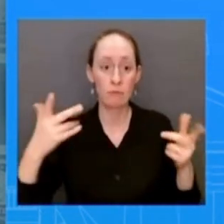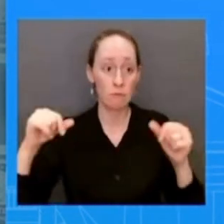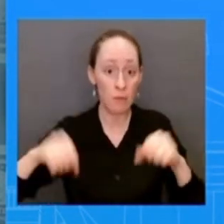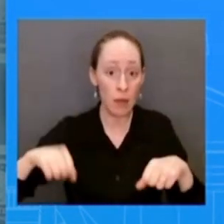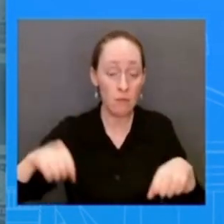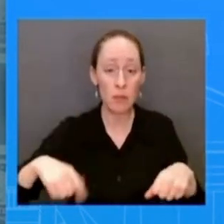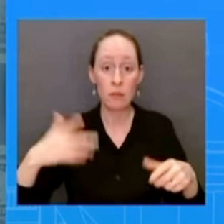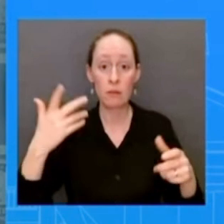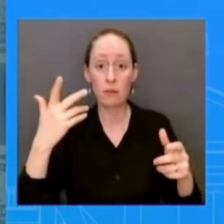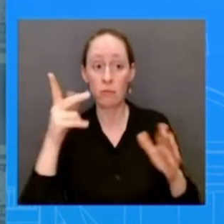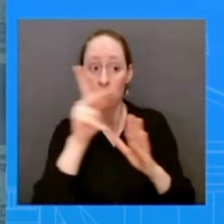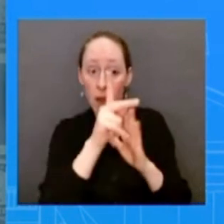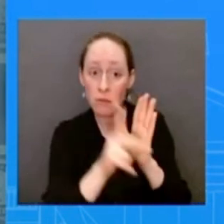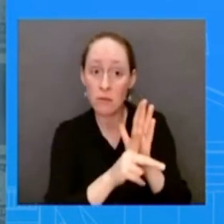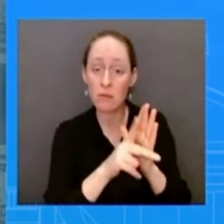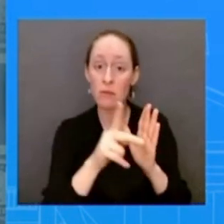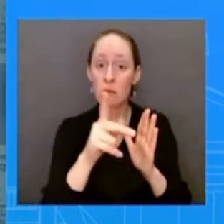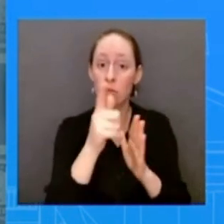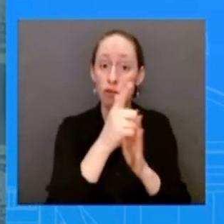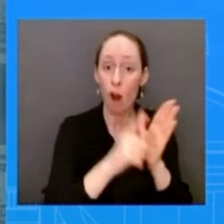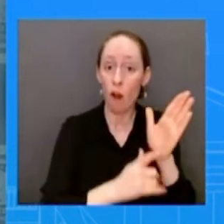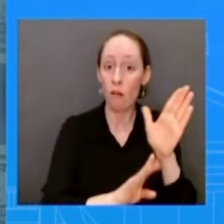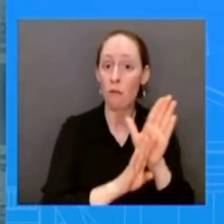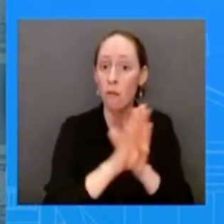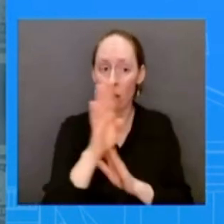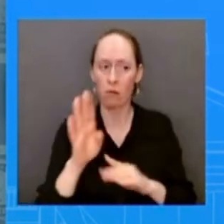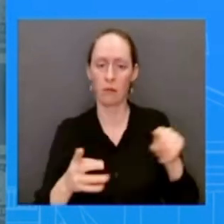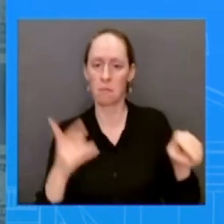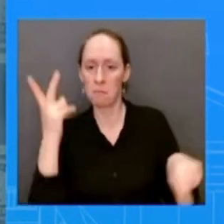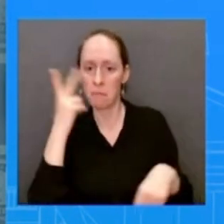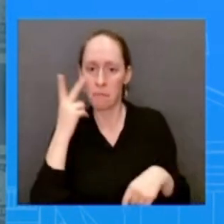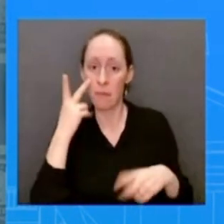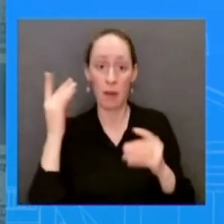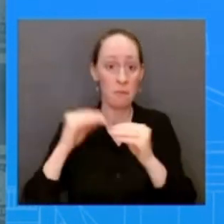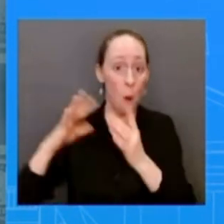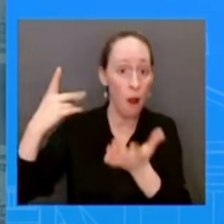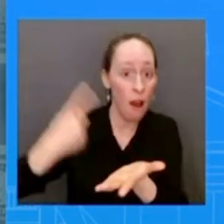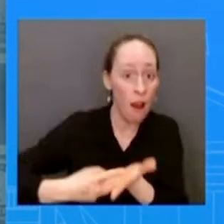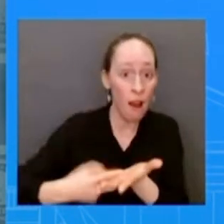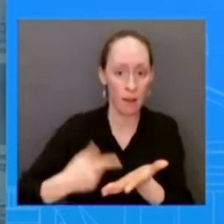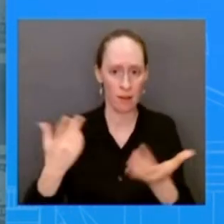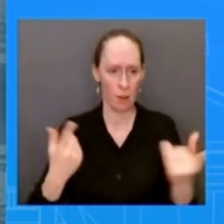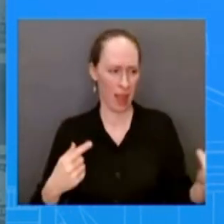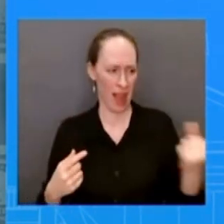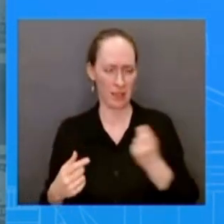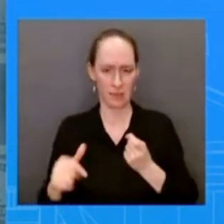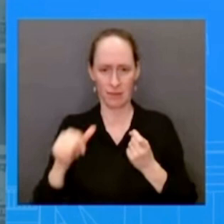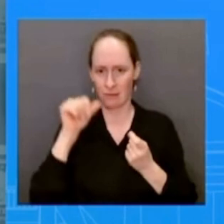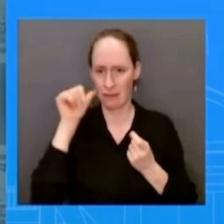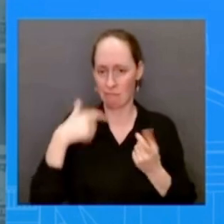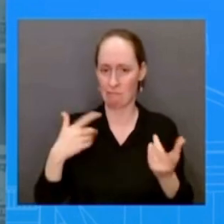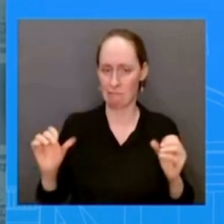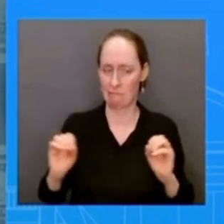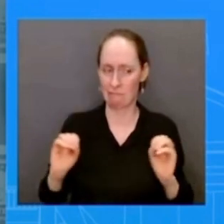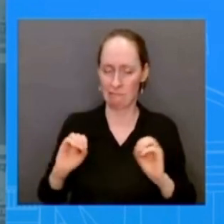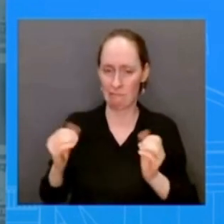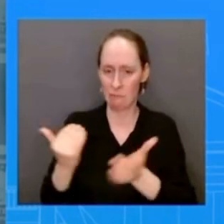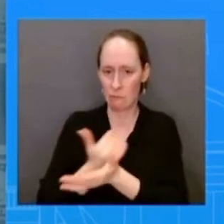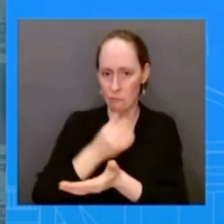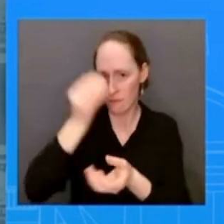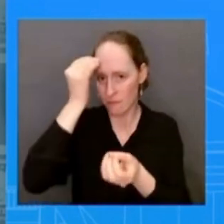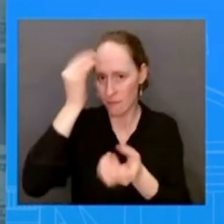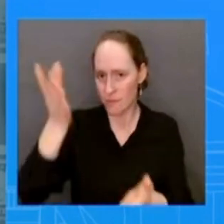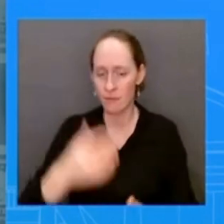on that i just don't have anything more to share we've been i was asked this question yesterday we've been very clear on where we stand on this particular issue